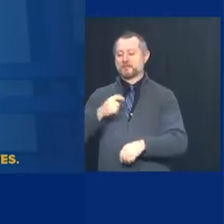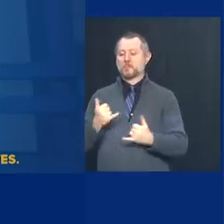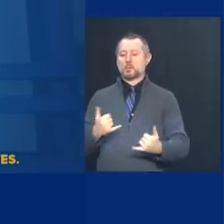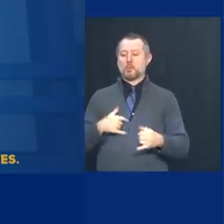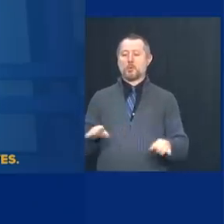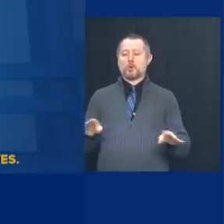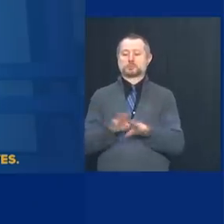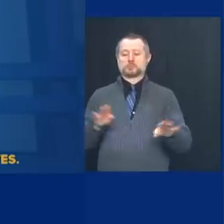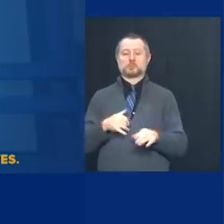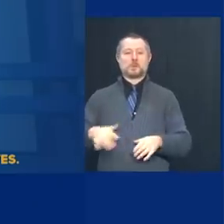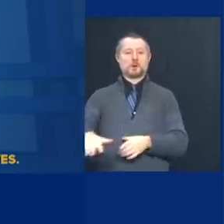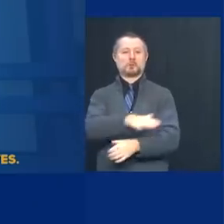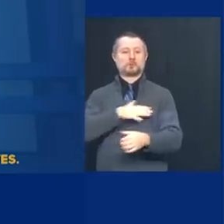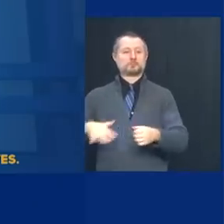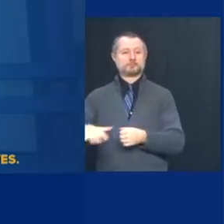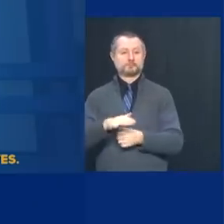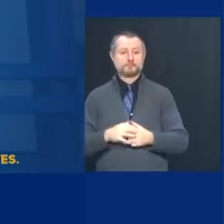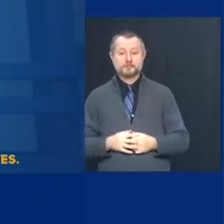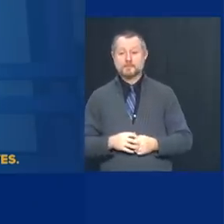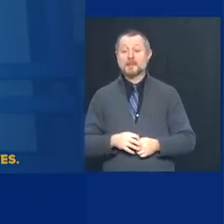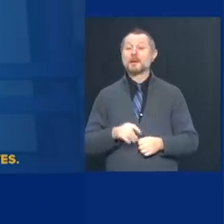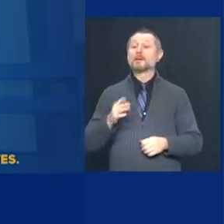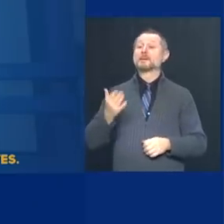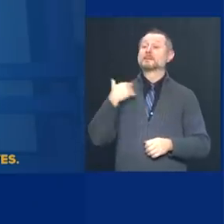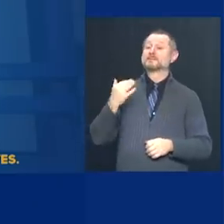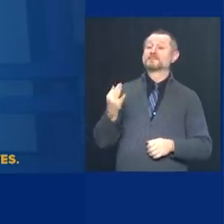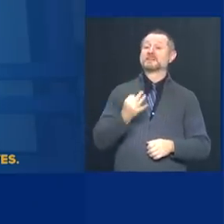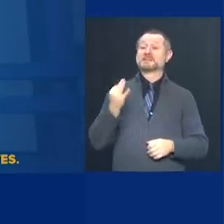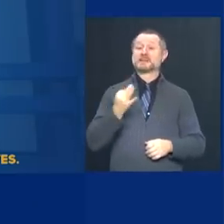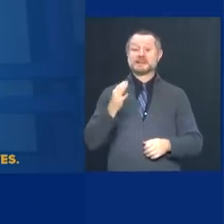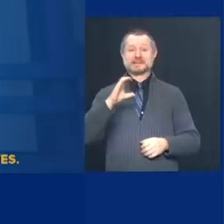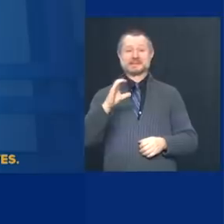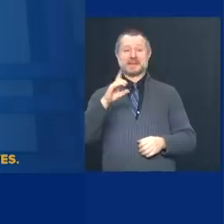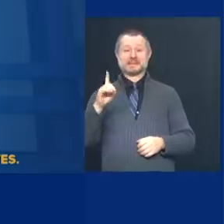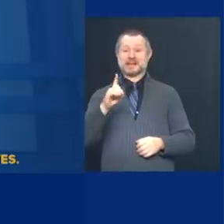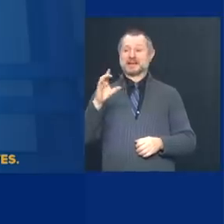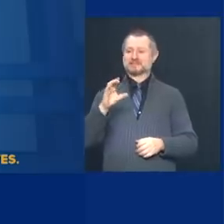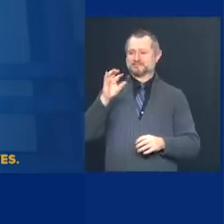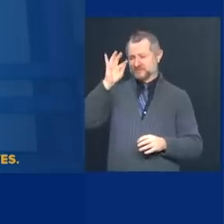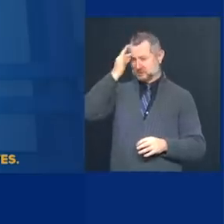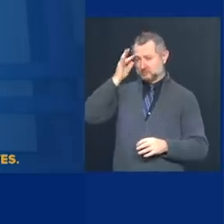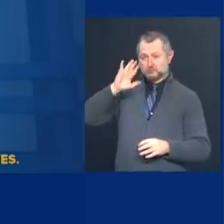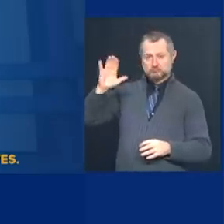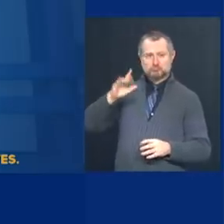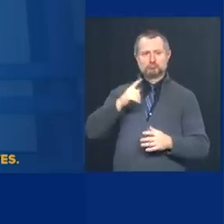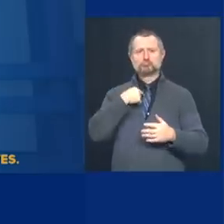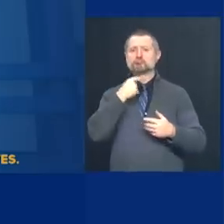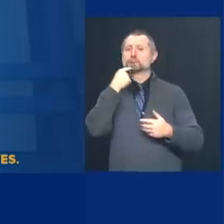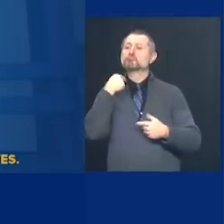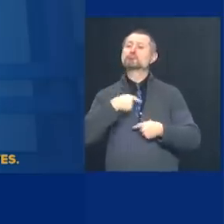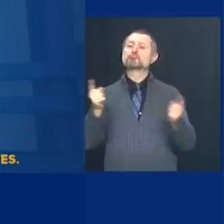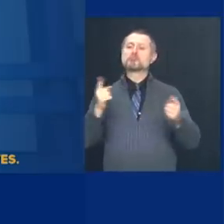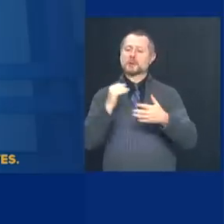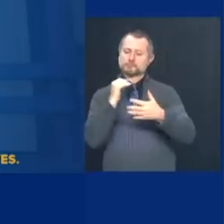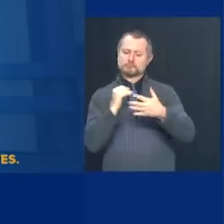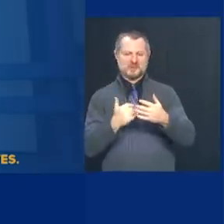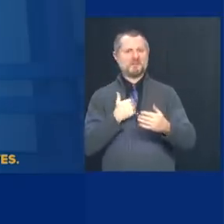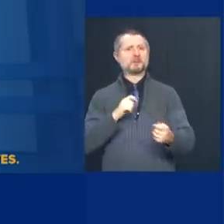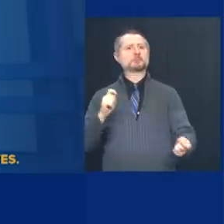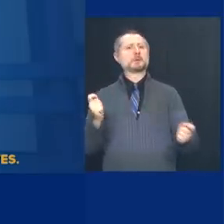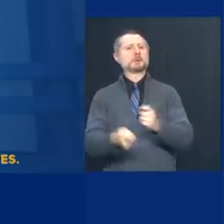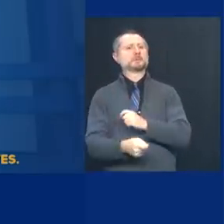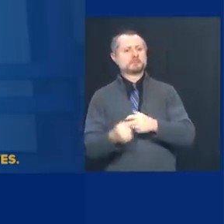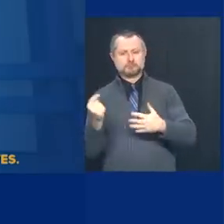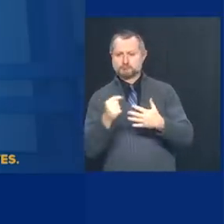CDC changed their guidance on Friday. Uh, some have been critical about the changing